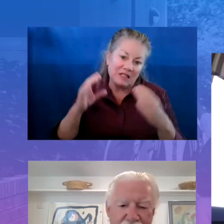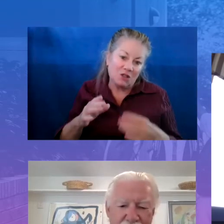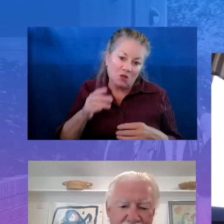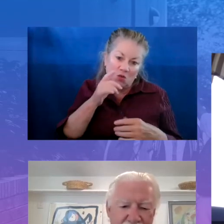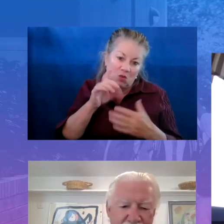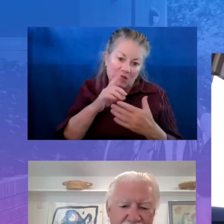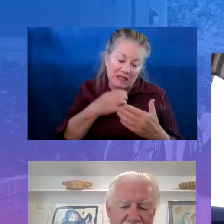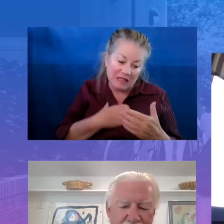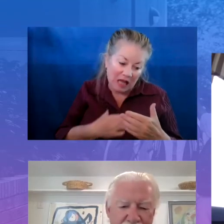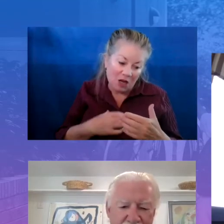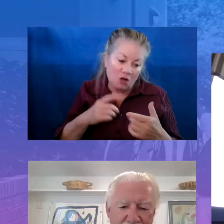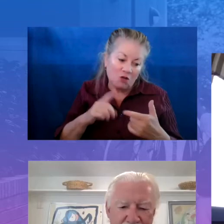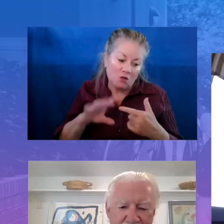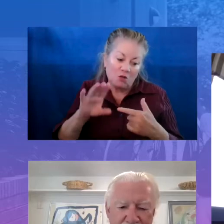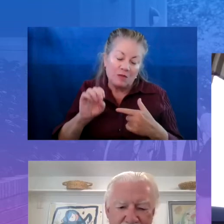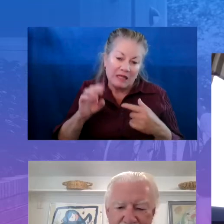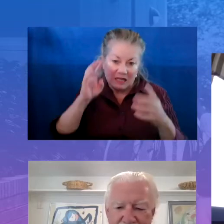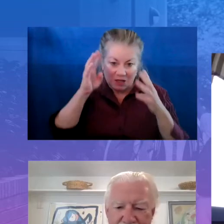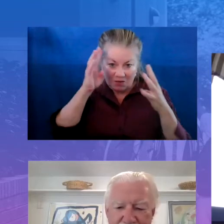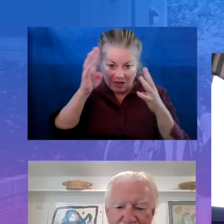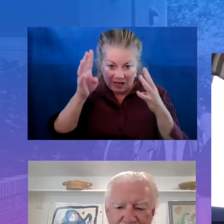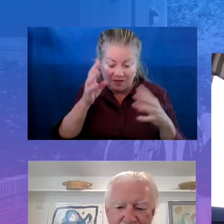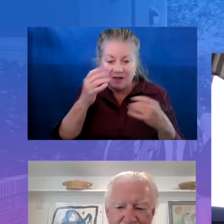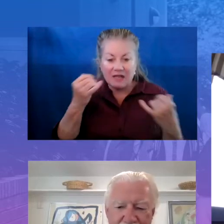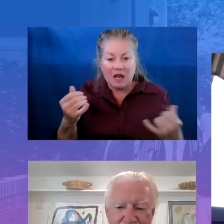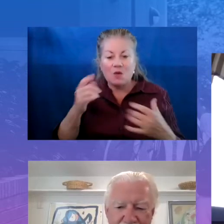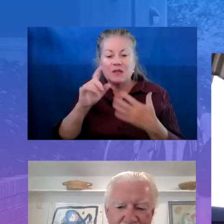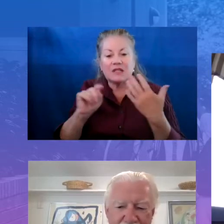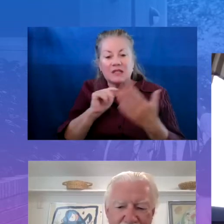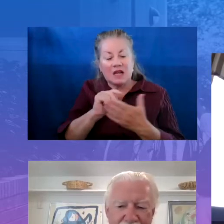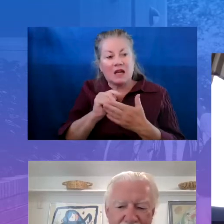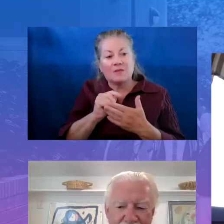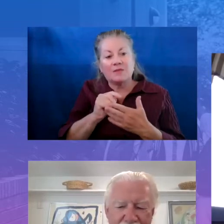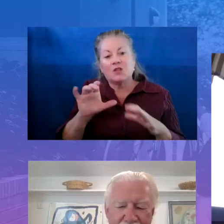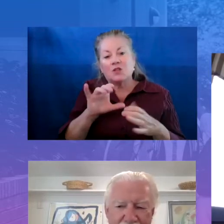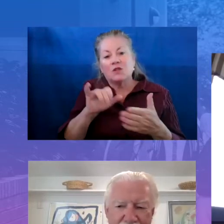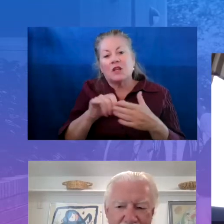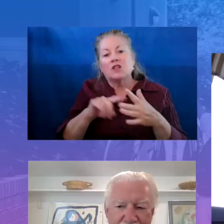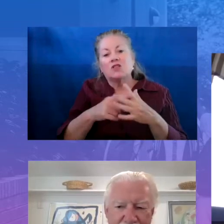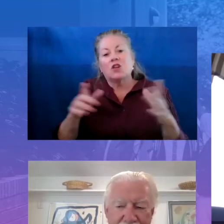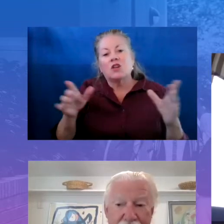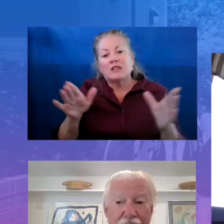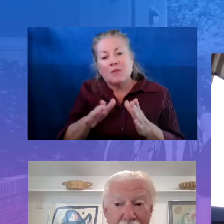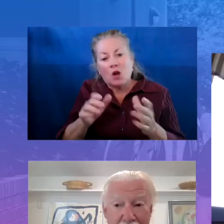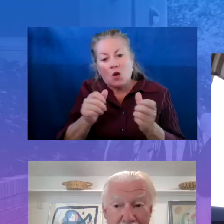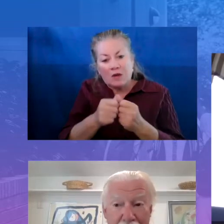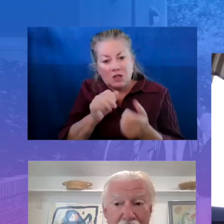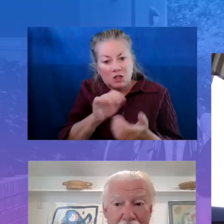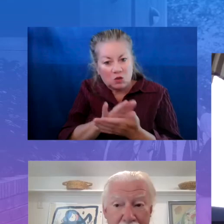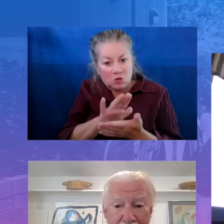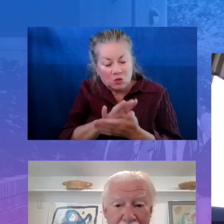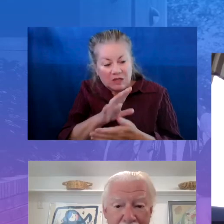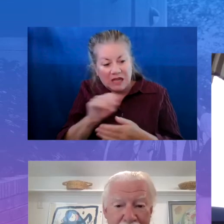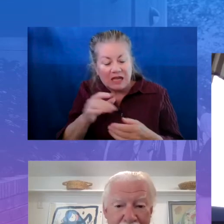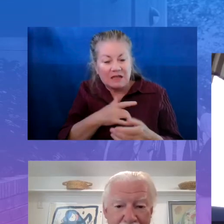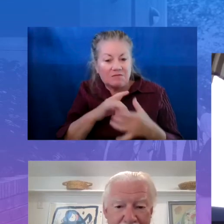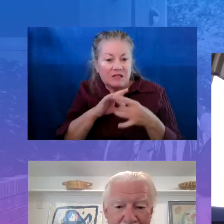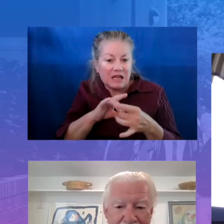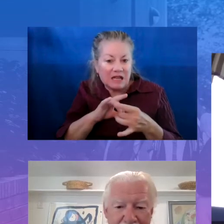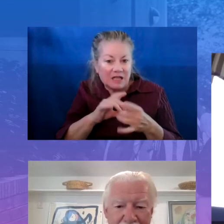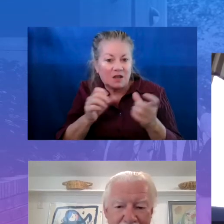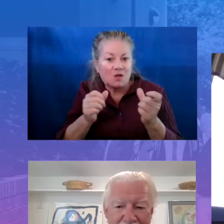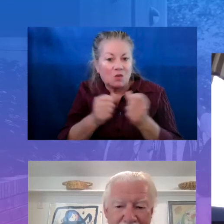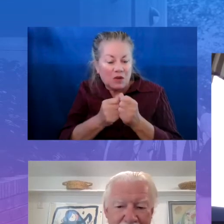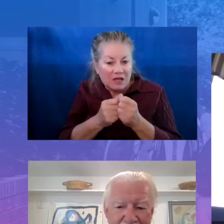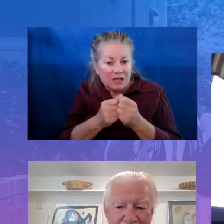innovative. Now is the time to do that, so start small with those schools and get them connected with local partners.